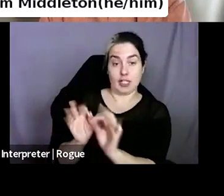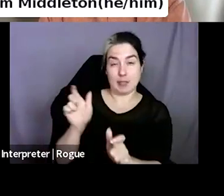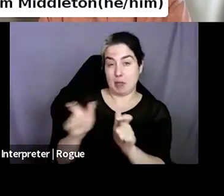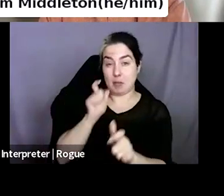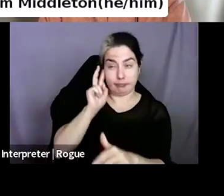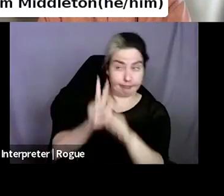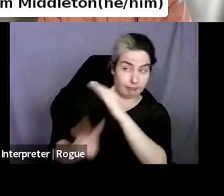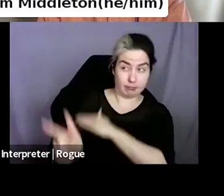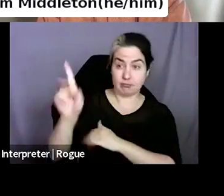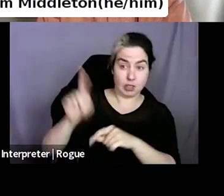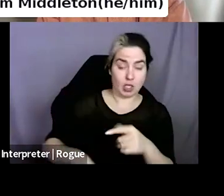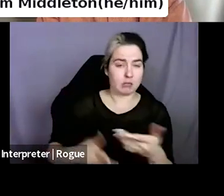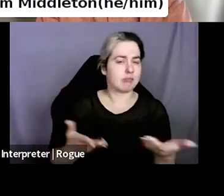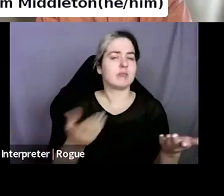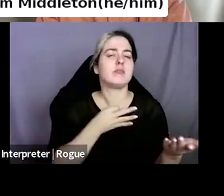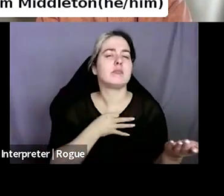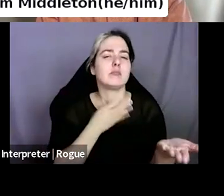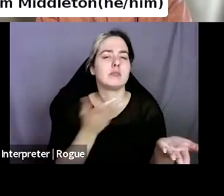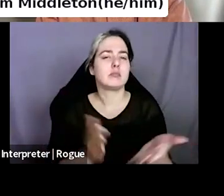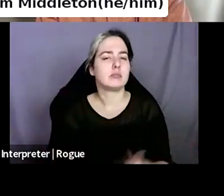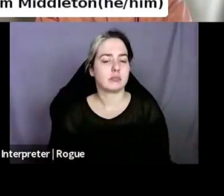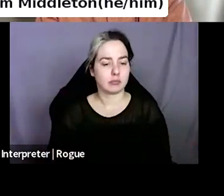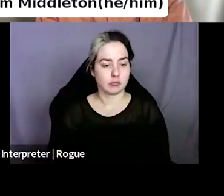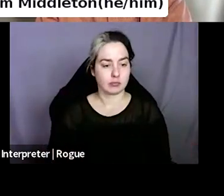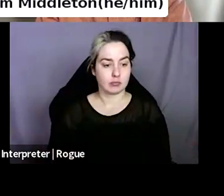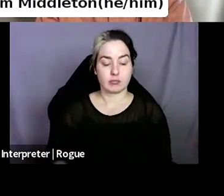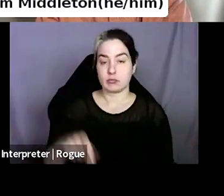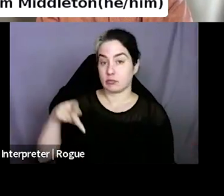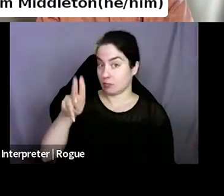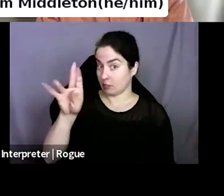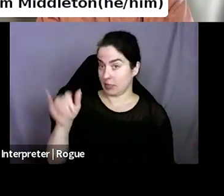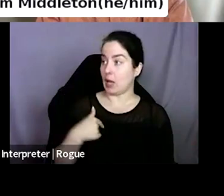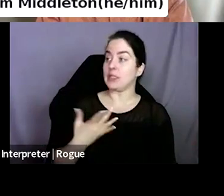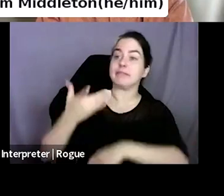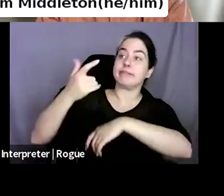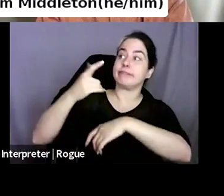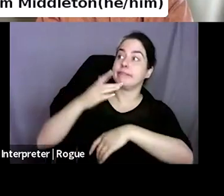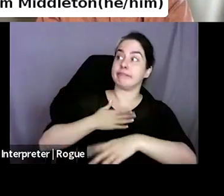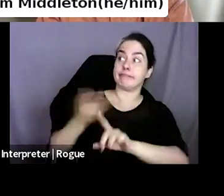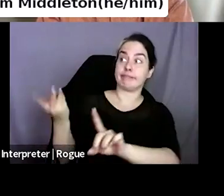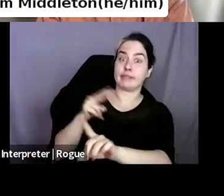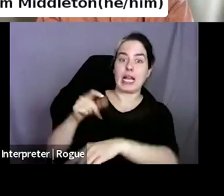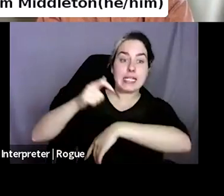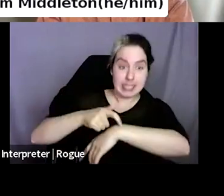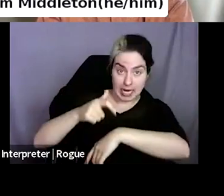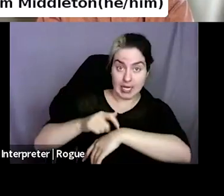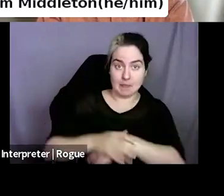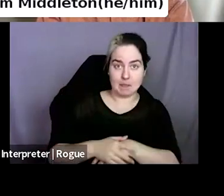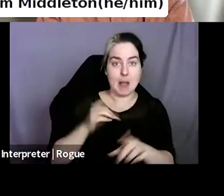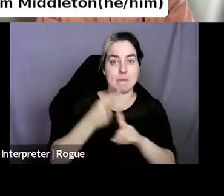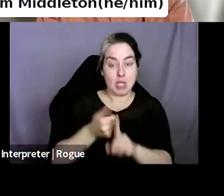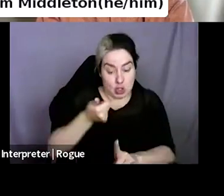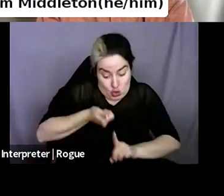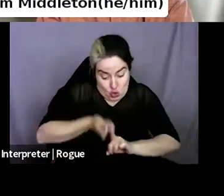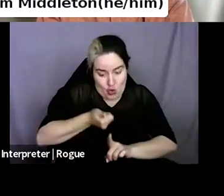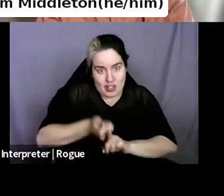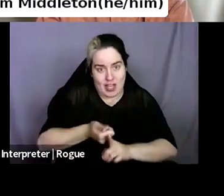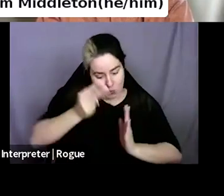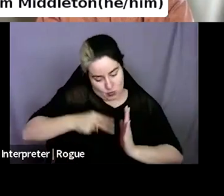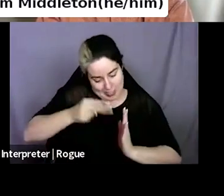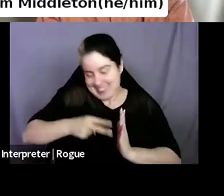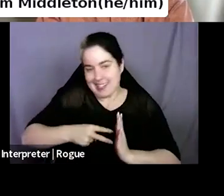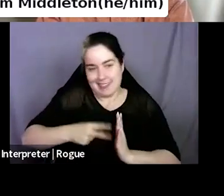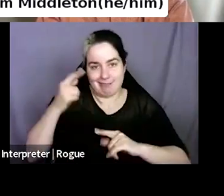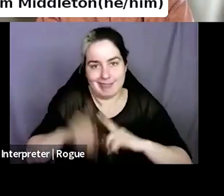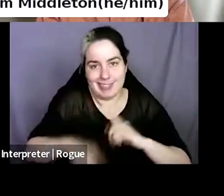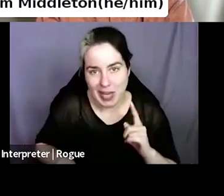expenses look like? I would say time and that you don't get to read books anymore because you're too busy running your store. Everyone